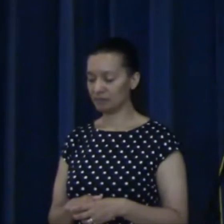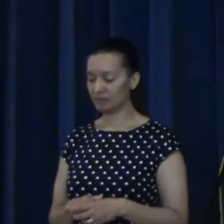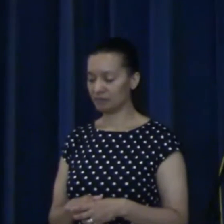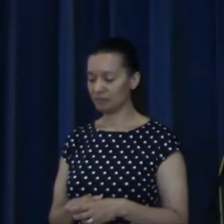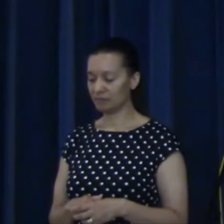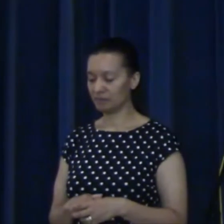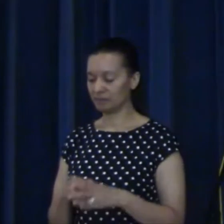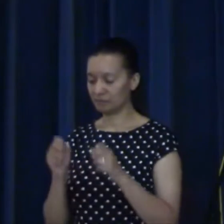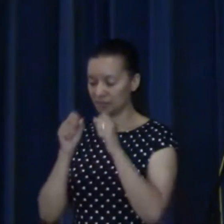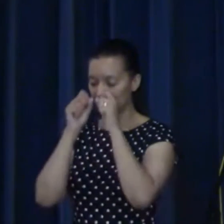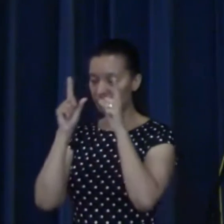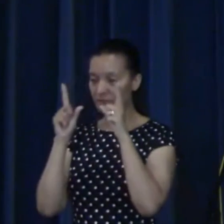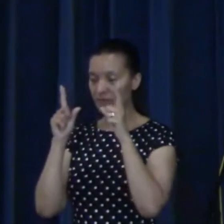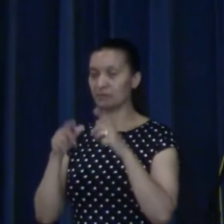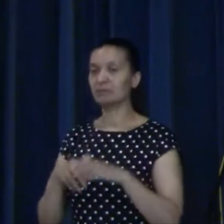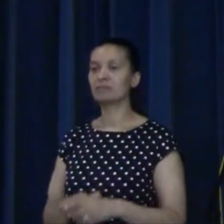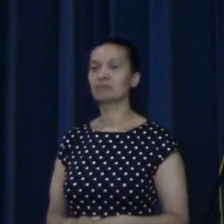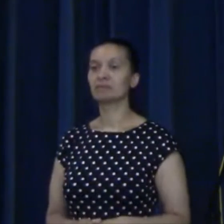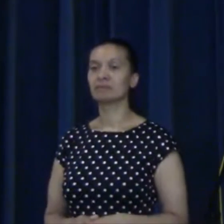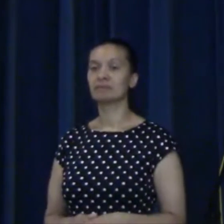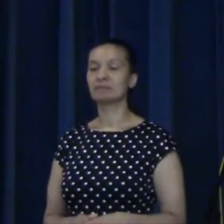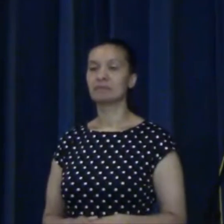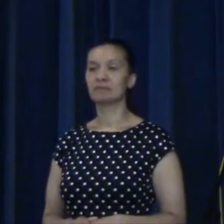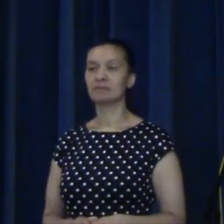Okay, we can open our eyes with that. Okay,